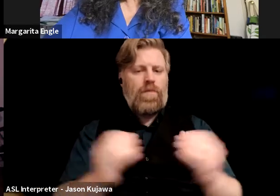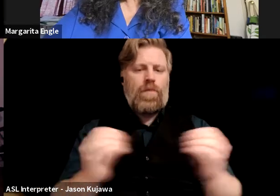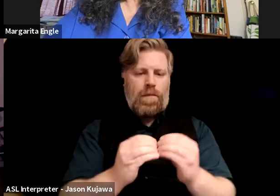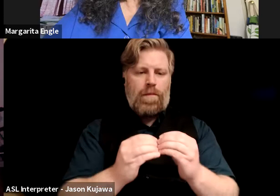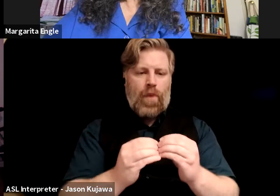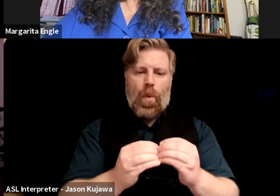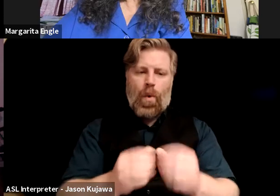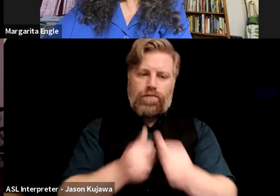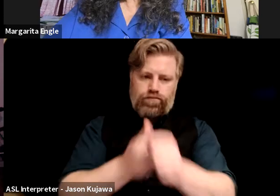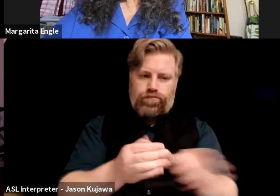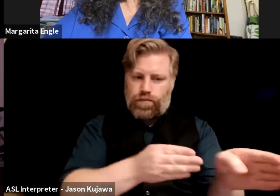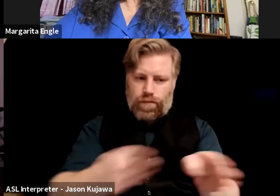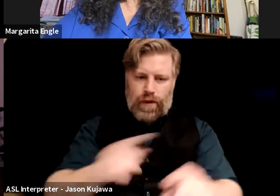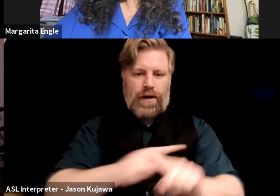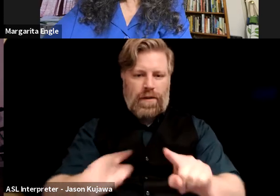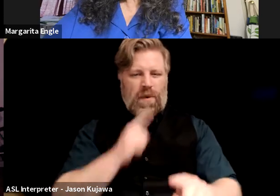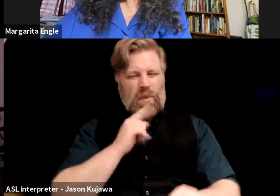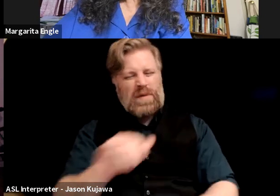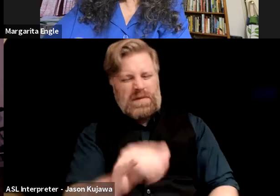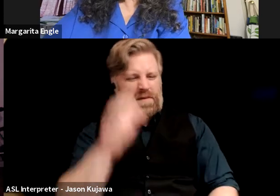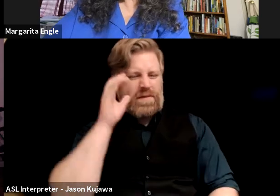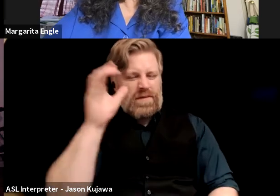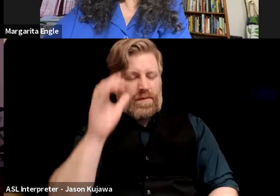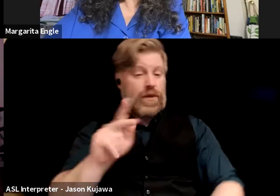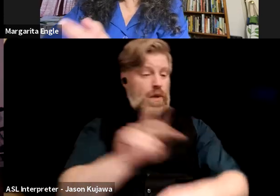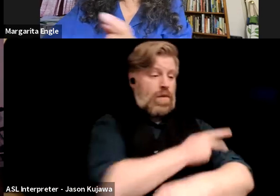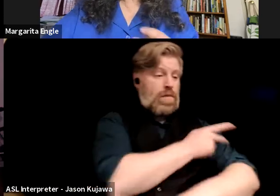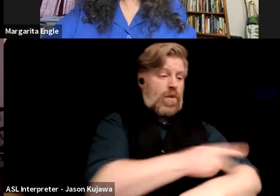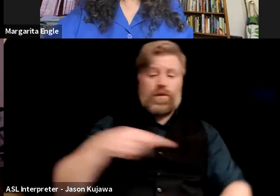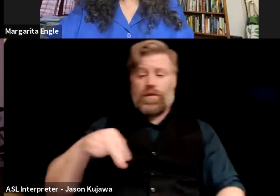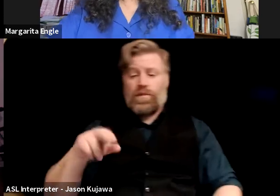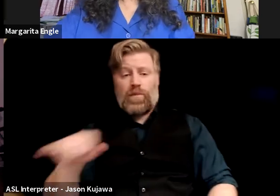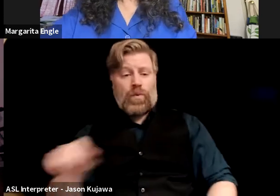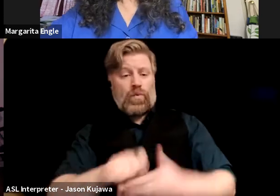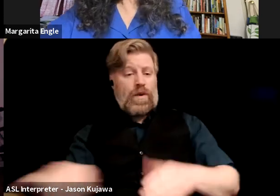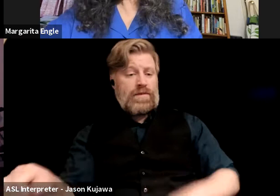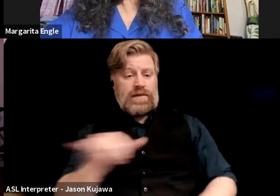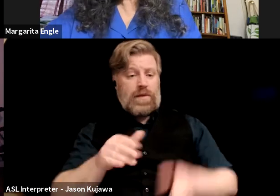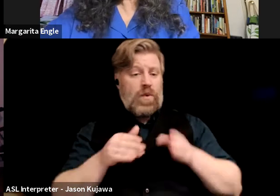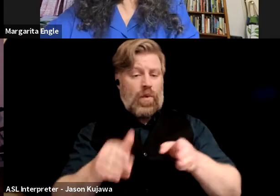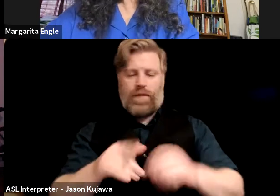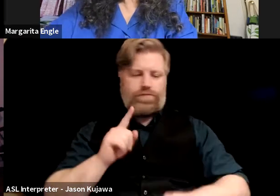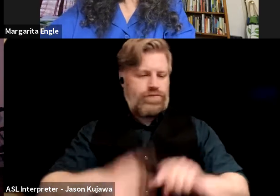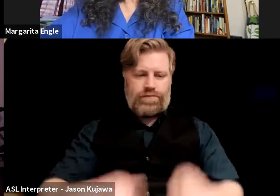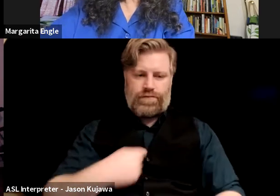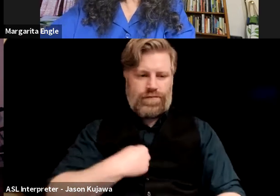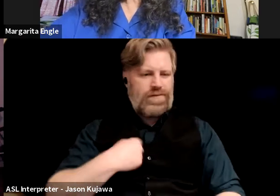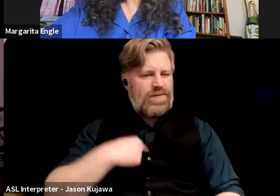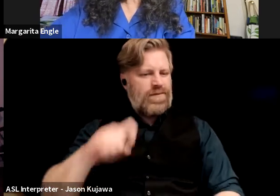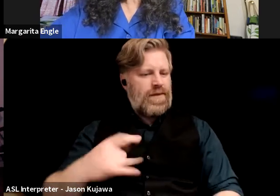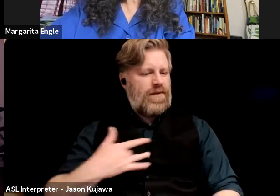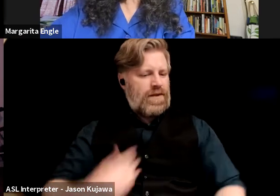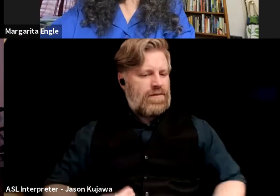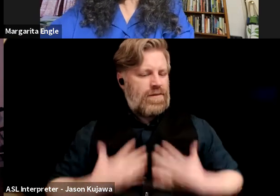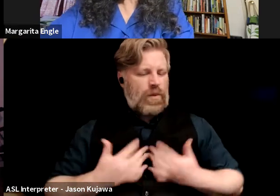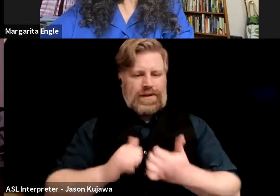can't write poetry the same way that I write prose, it's, I have to feel some level of inspiration that it's got to